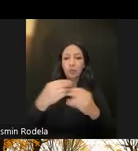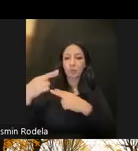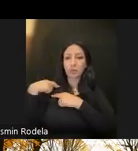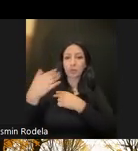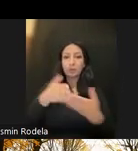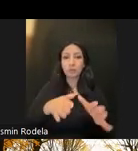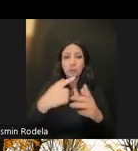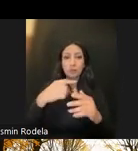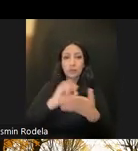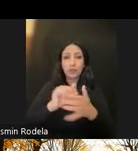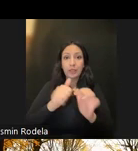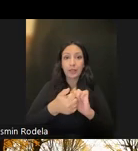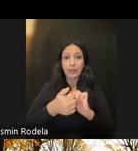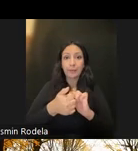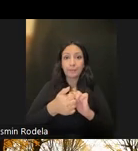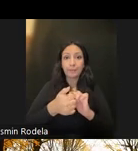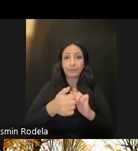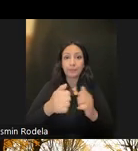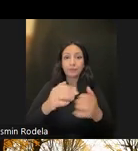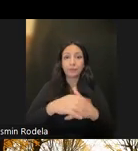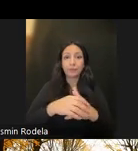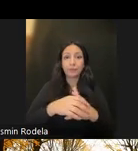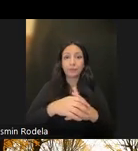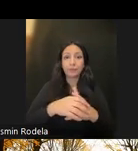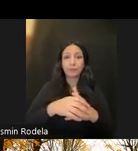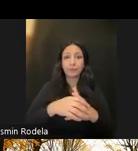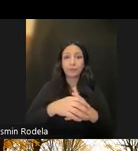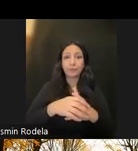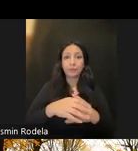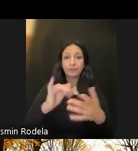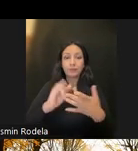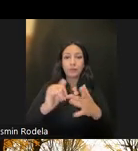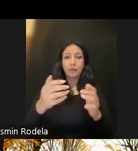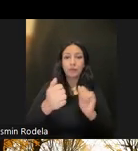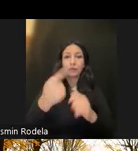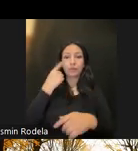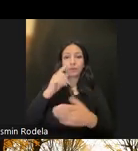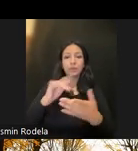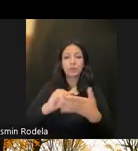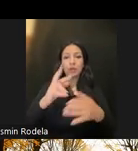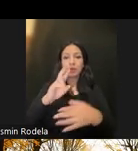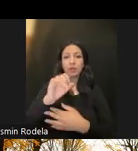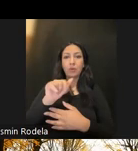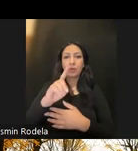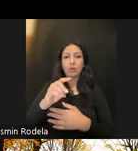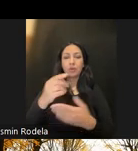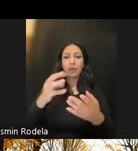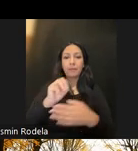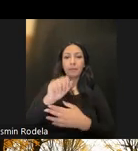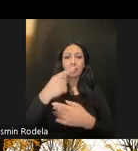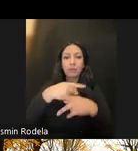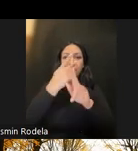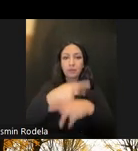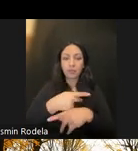to build out the roadmap. And then after we produce the gap analysis and roadmap, we will begin the work of figuring out,